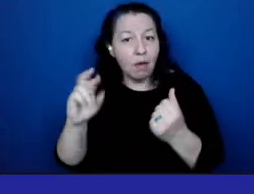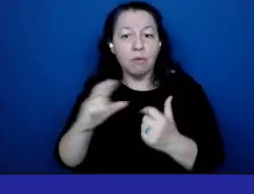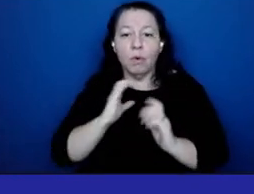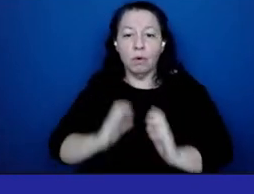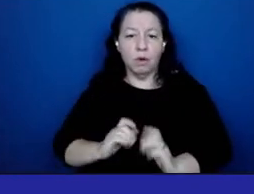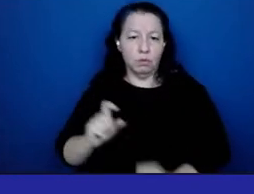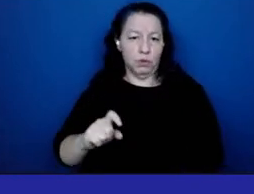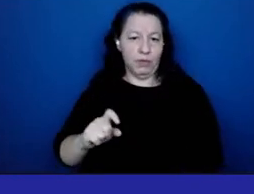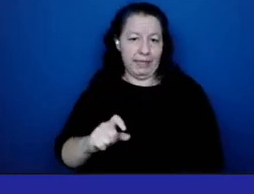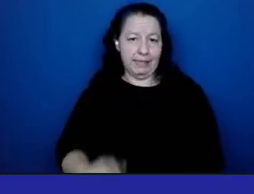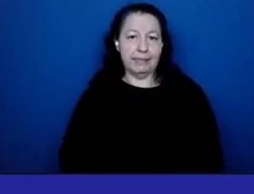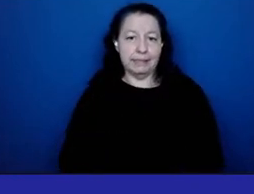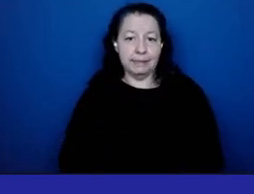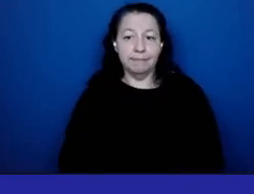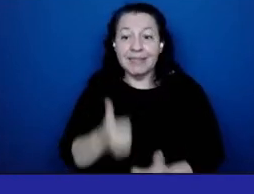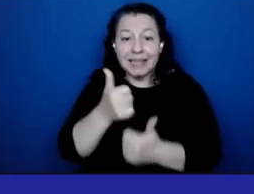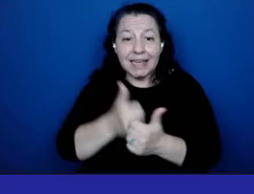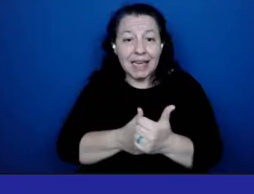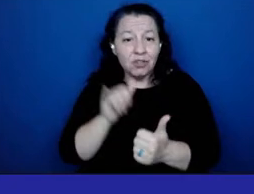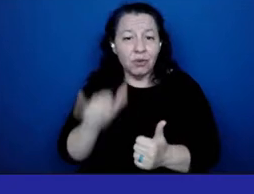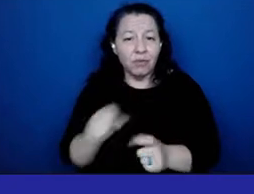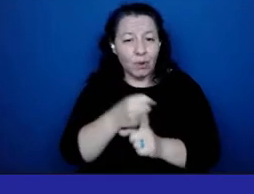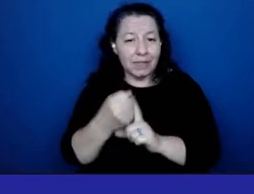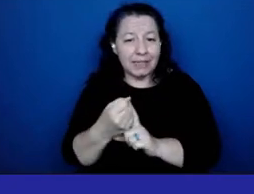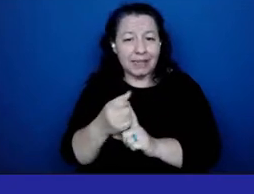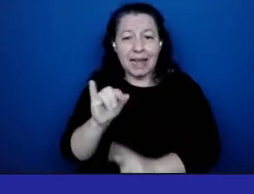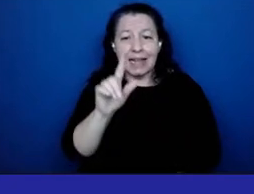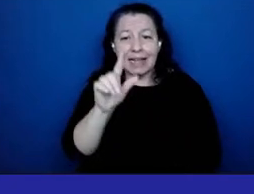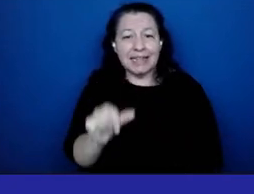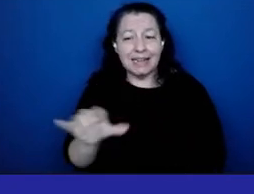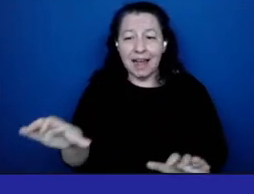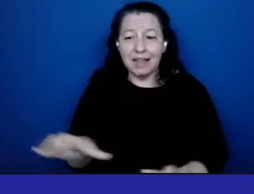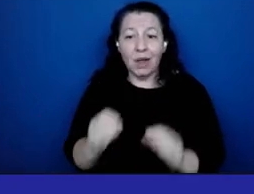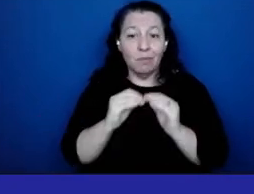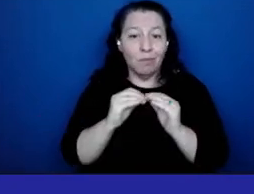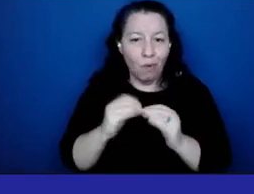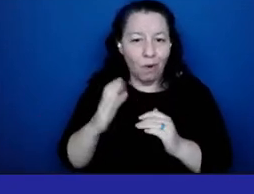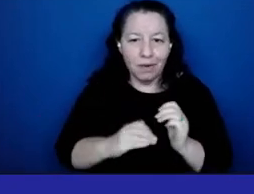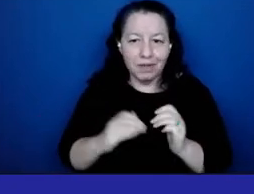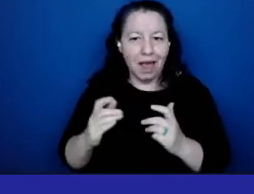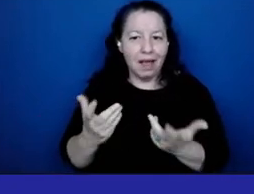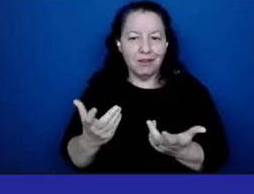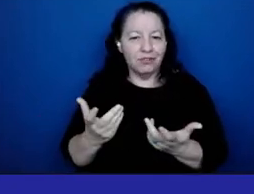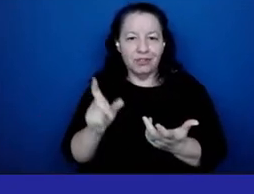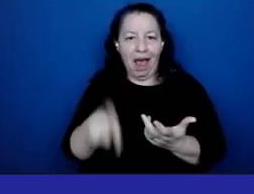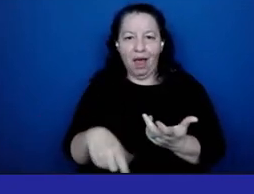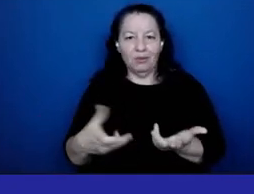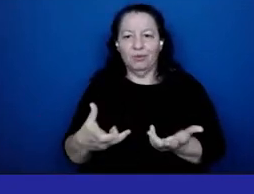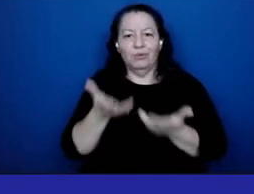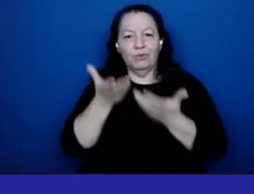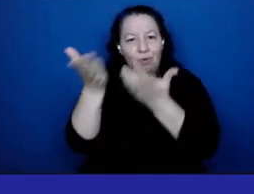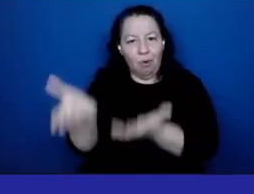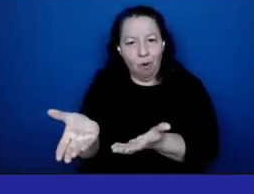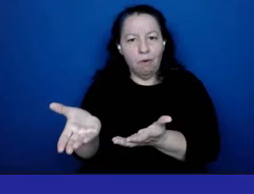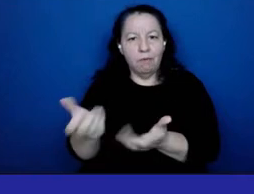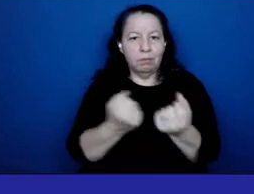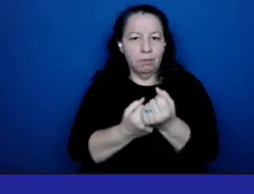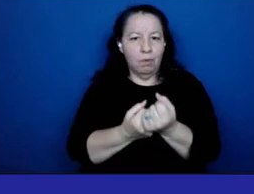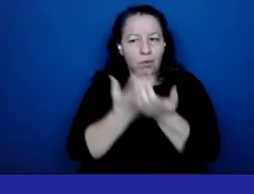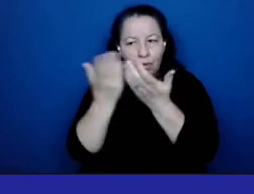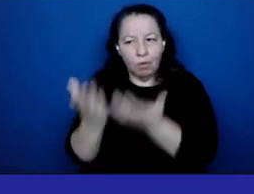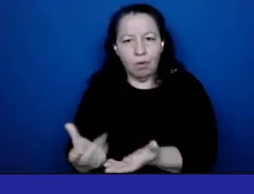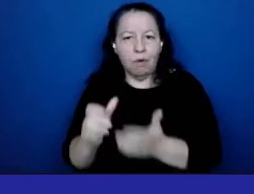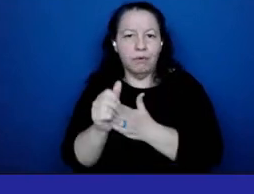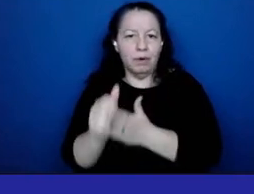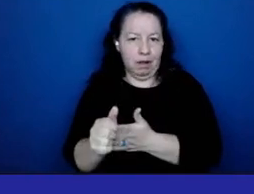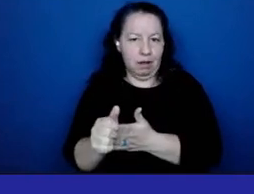in each of these instances linda has gone above and beyond to offer support and guidance in